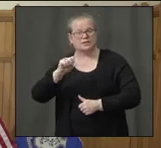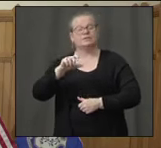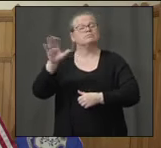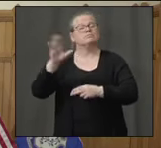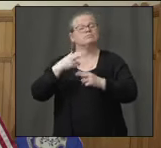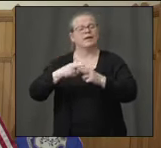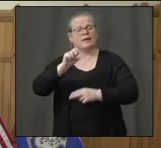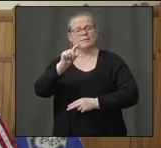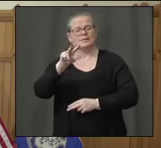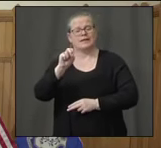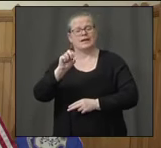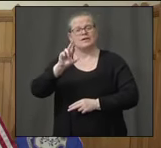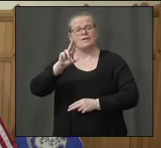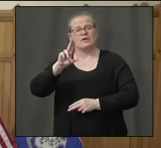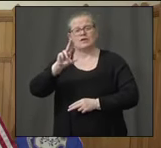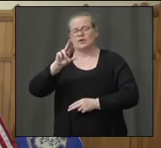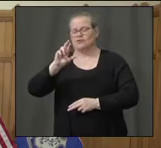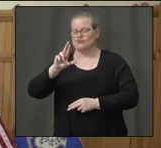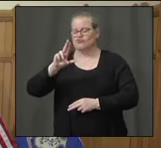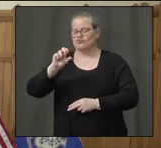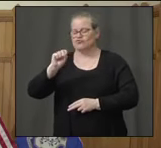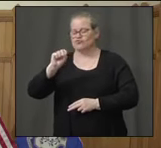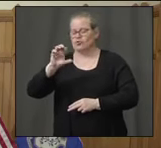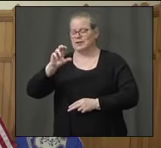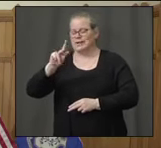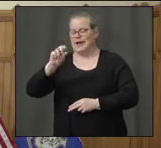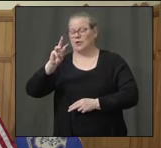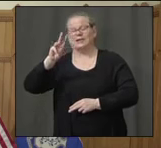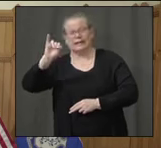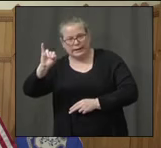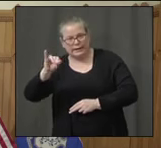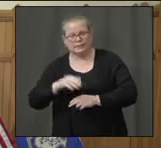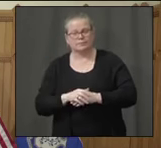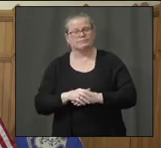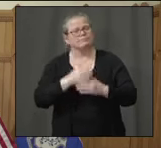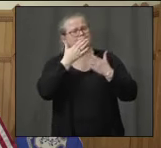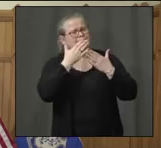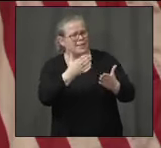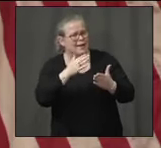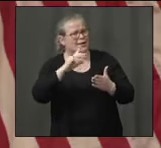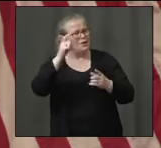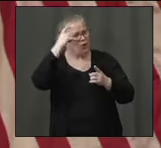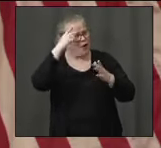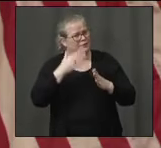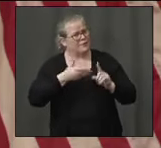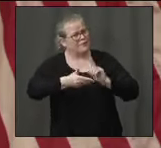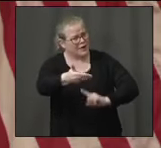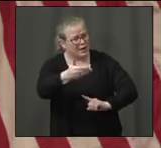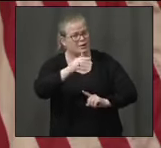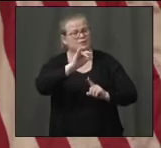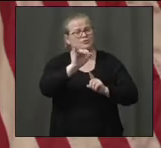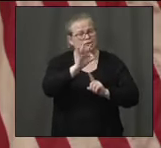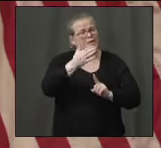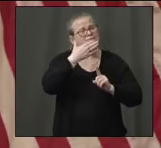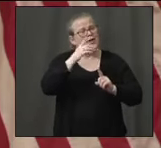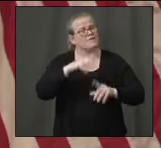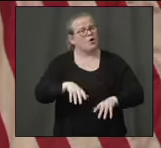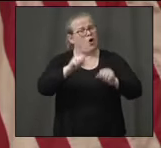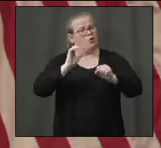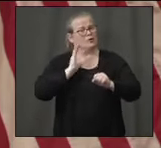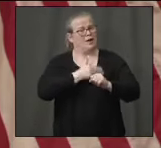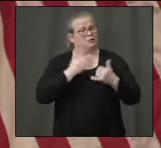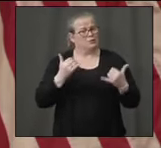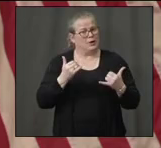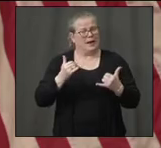today. It's a pleasure to be back in my home state. It's a real honor. And Jeff, thanks for hosting us here today. And as you